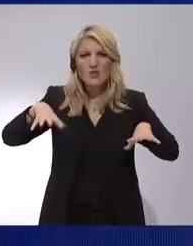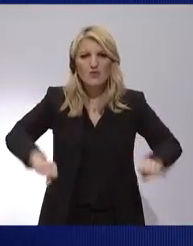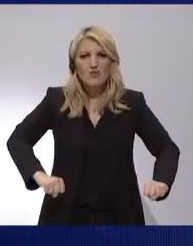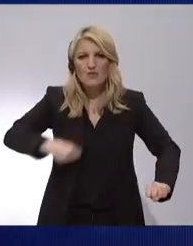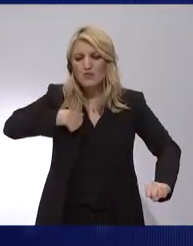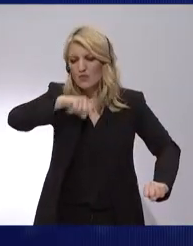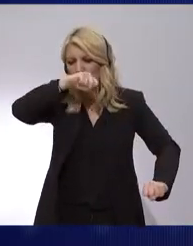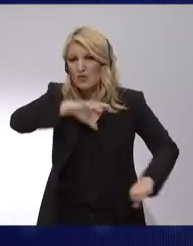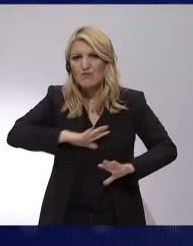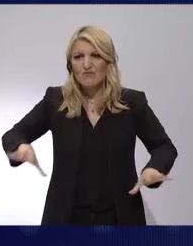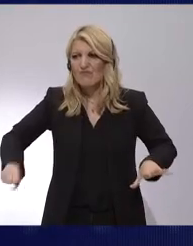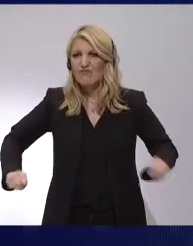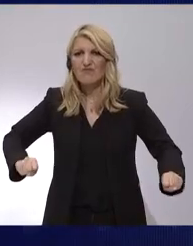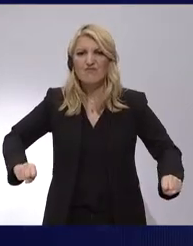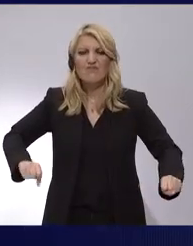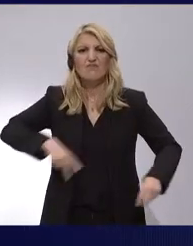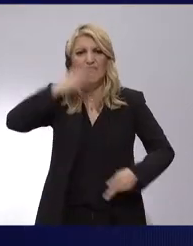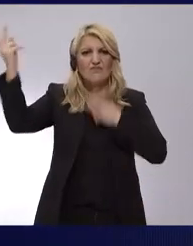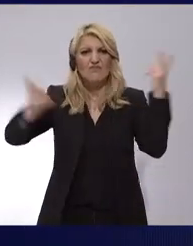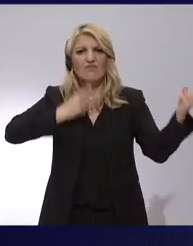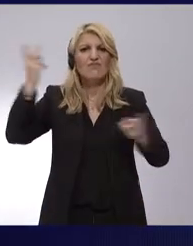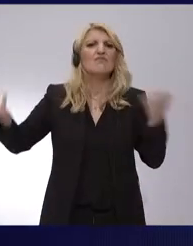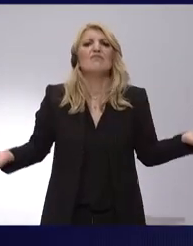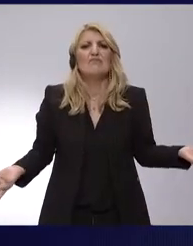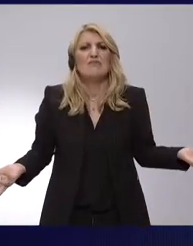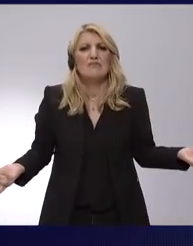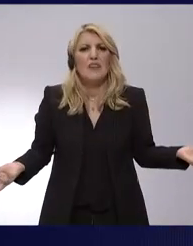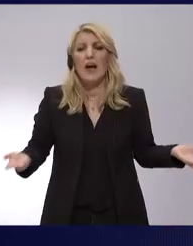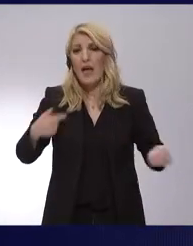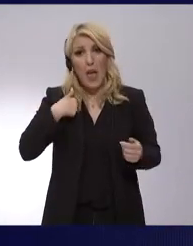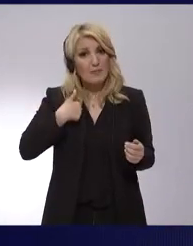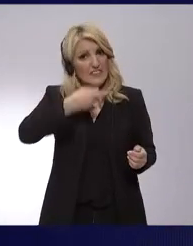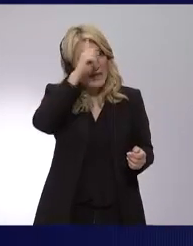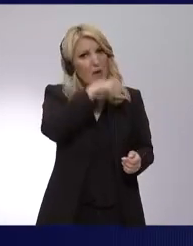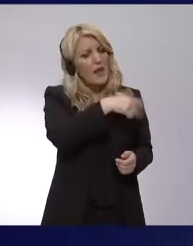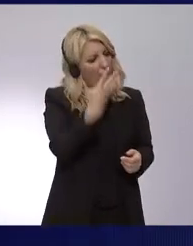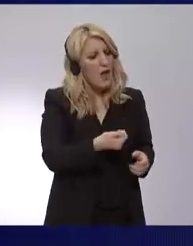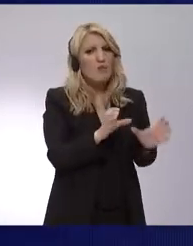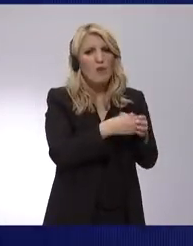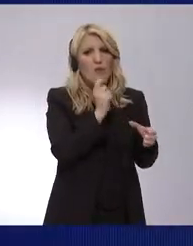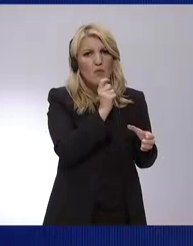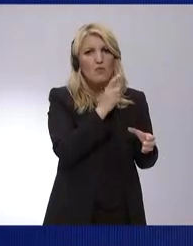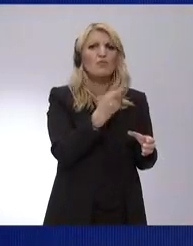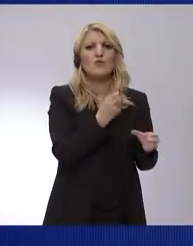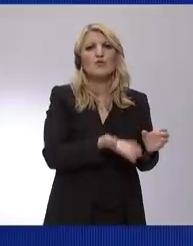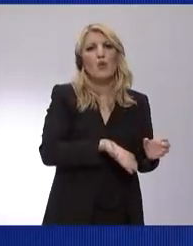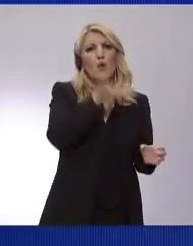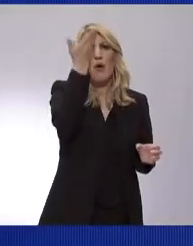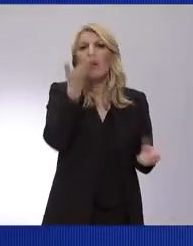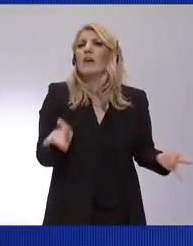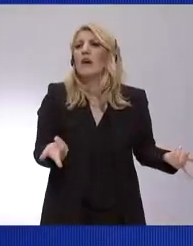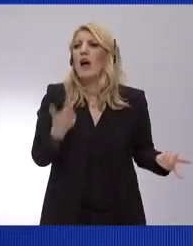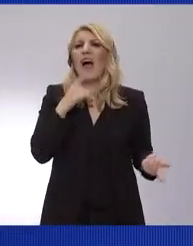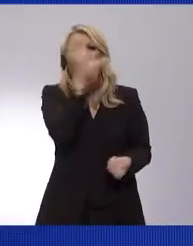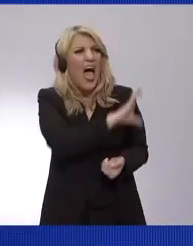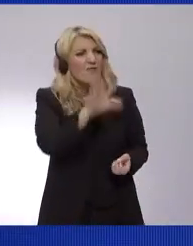task openly, this Europe must die, we want to destroy Europe. The 9th of June, dear friends, is